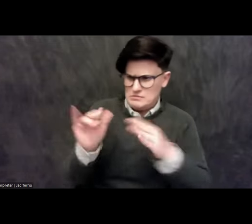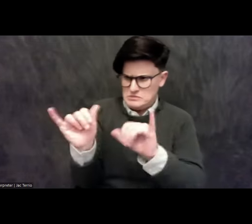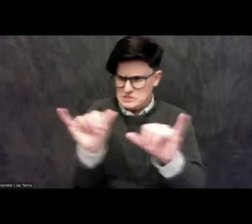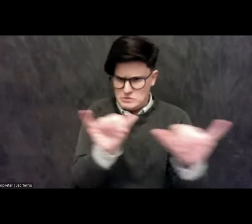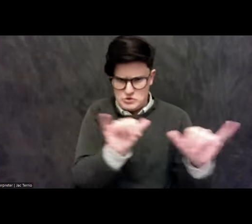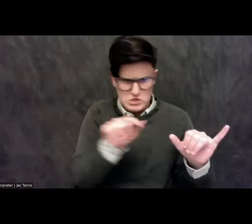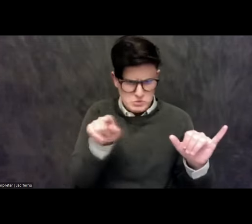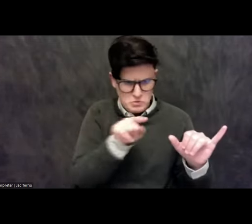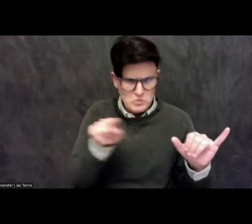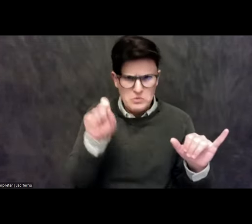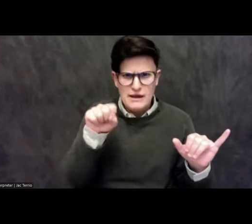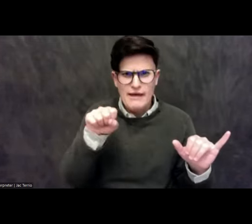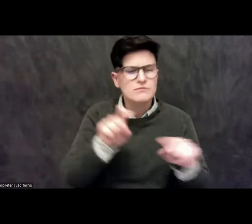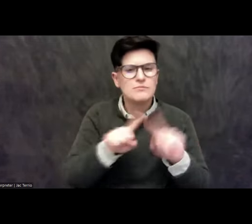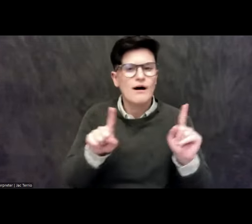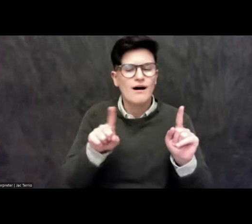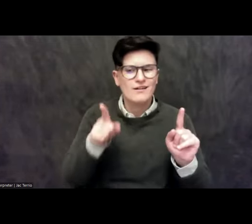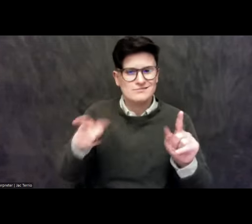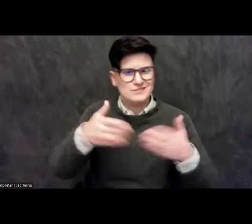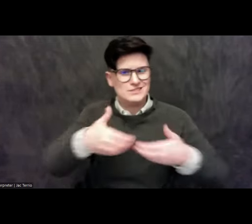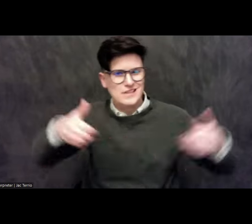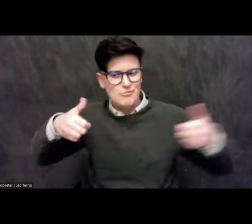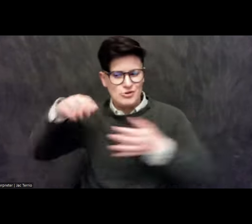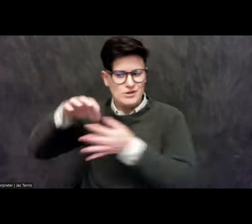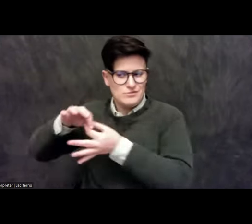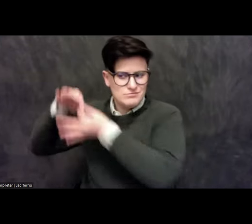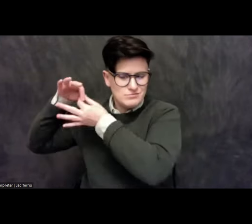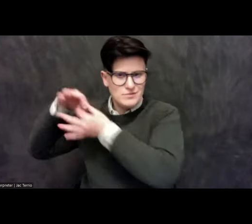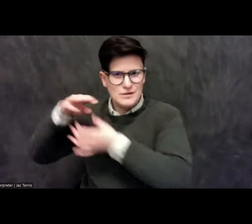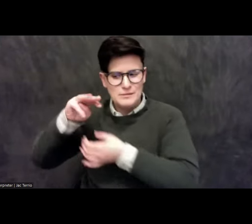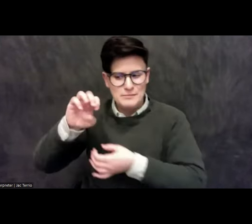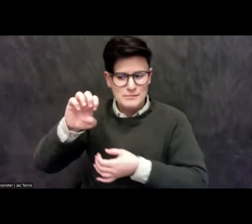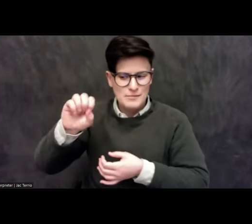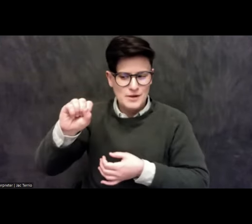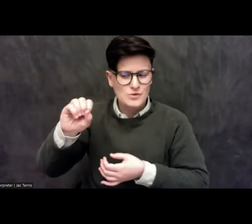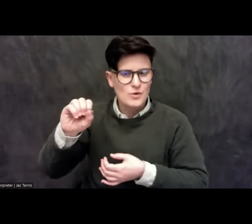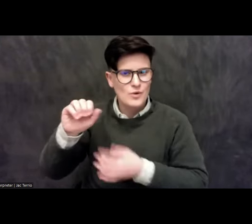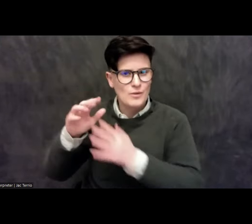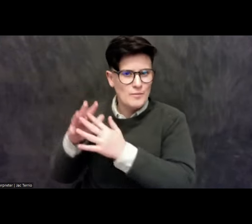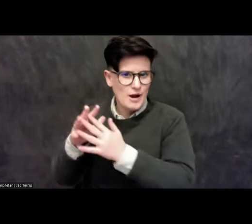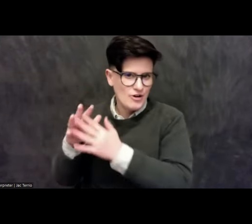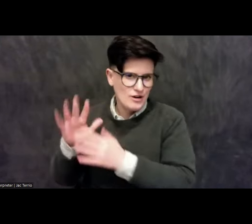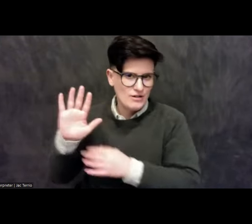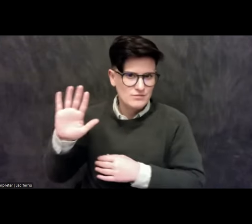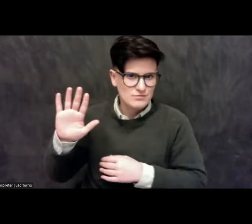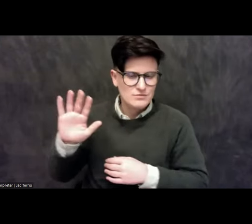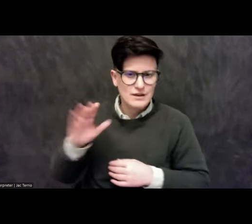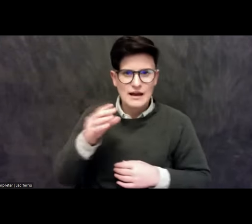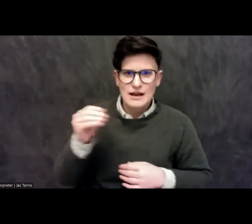have their own sort of lineage in Mesoamerica and in Greece.